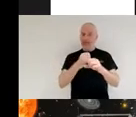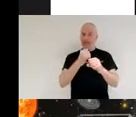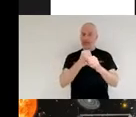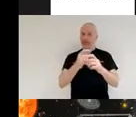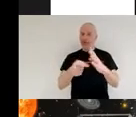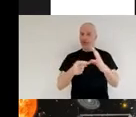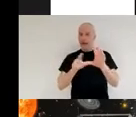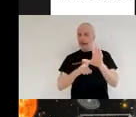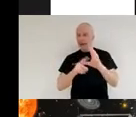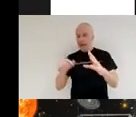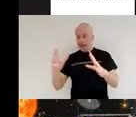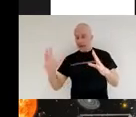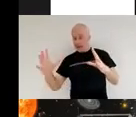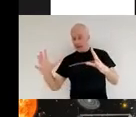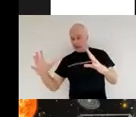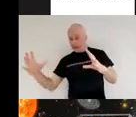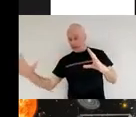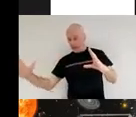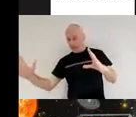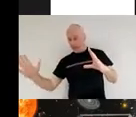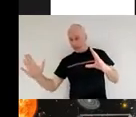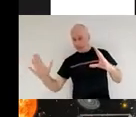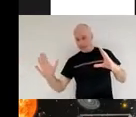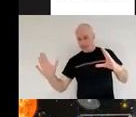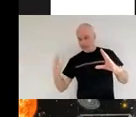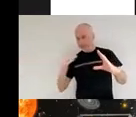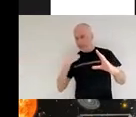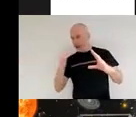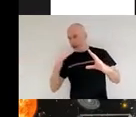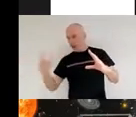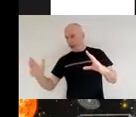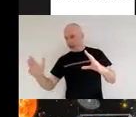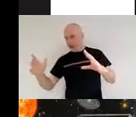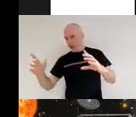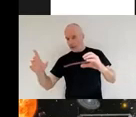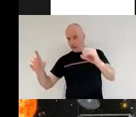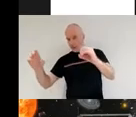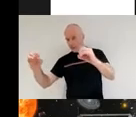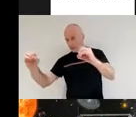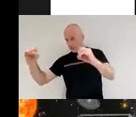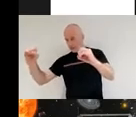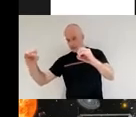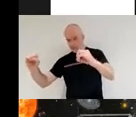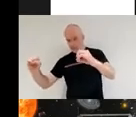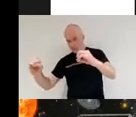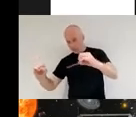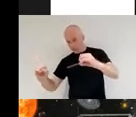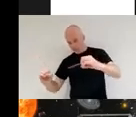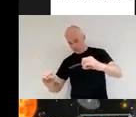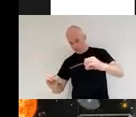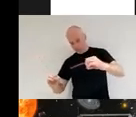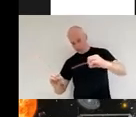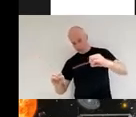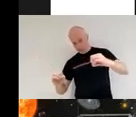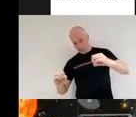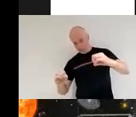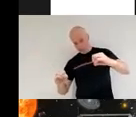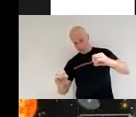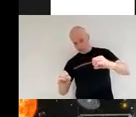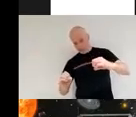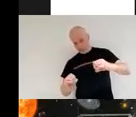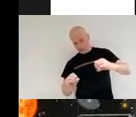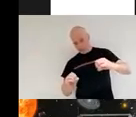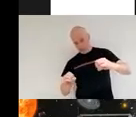just right to give enough of a centripetal additional force to force our spacecraft